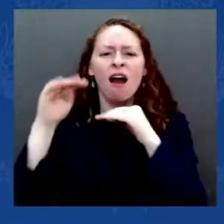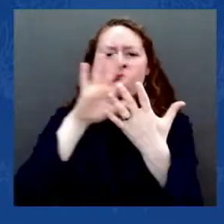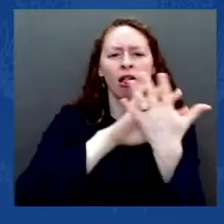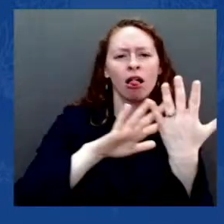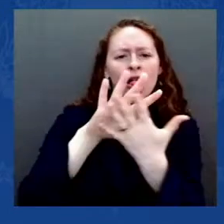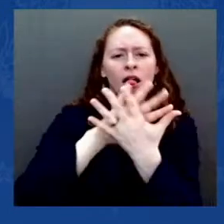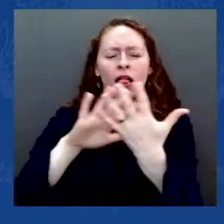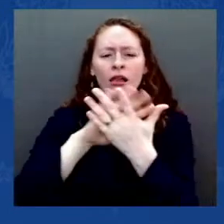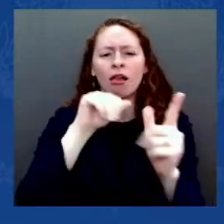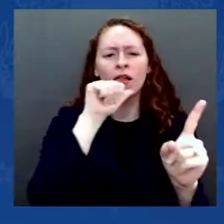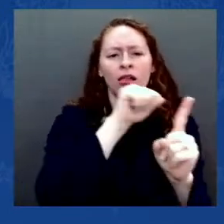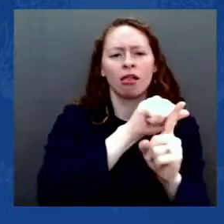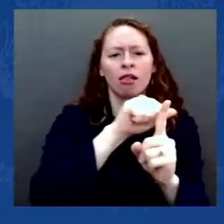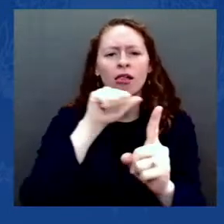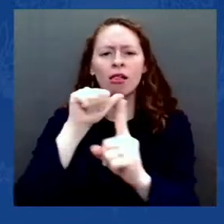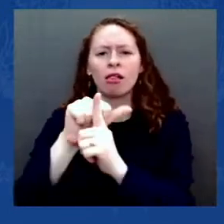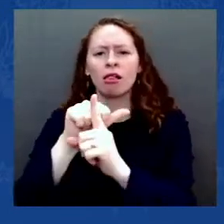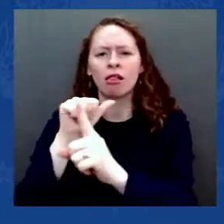and deep.